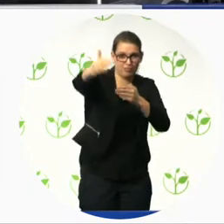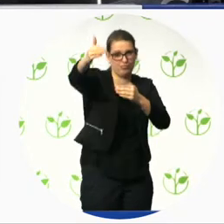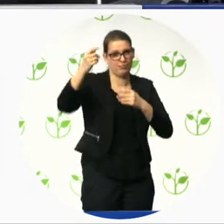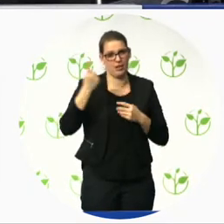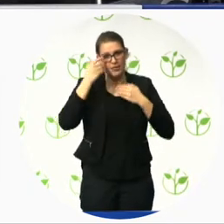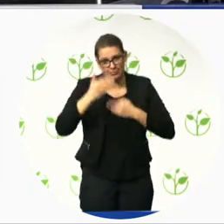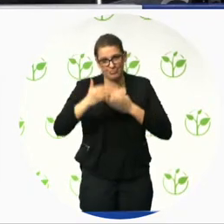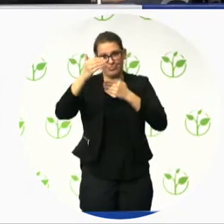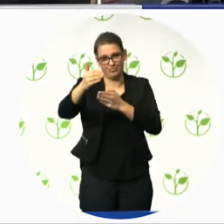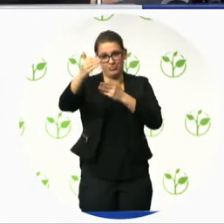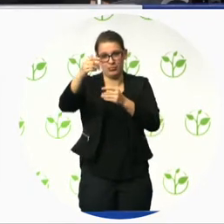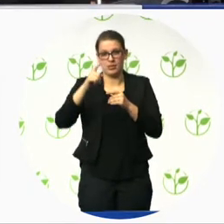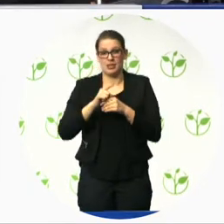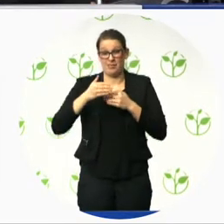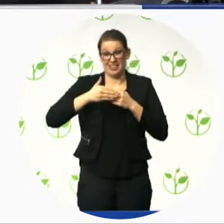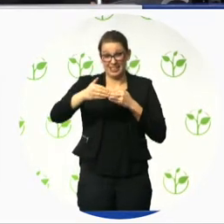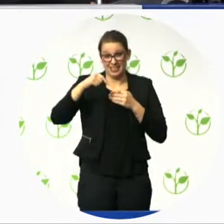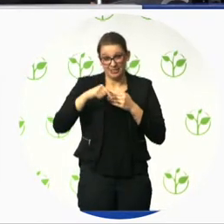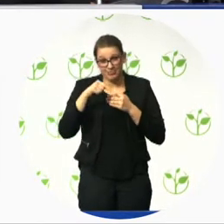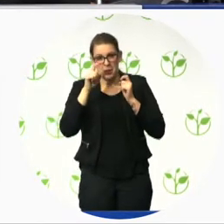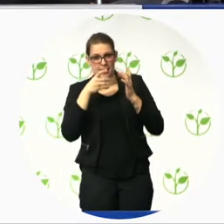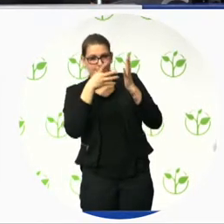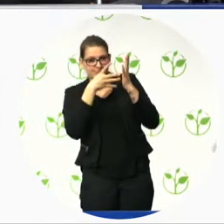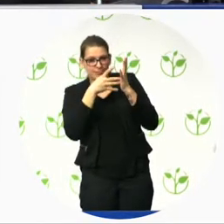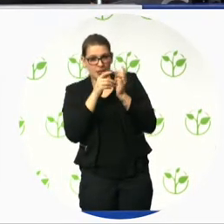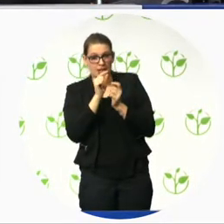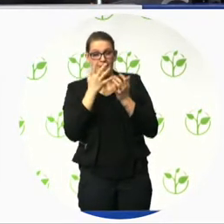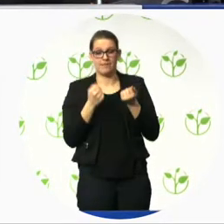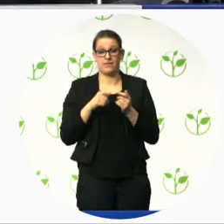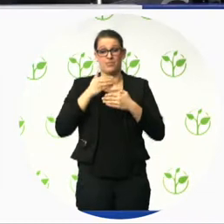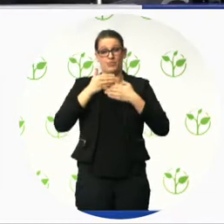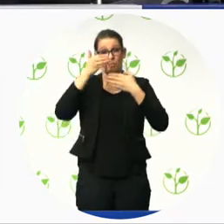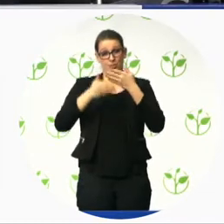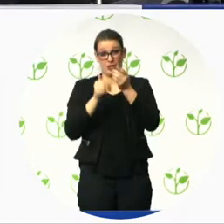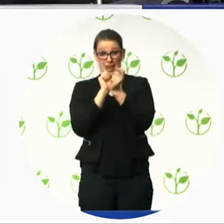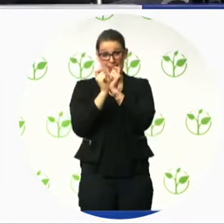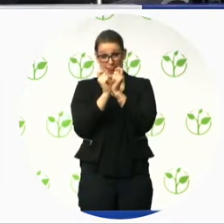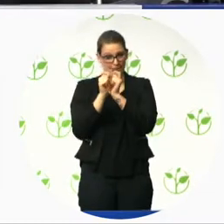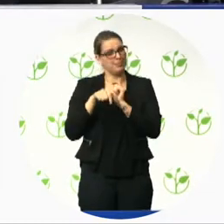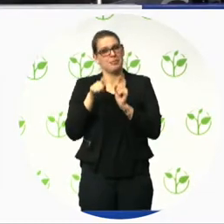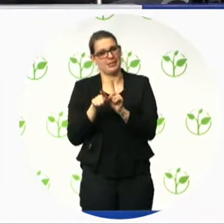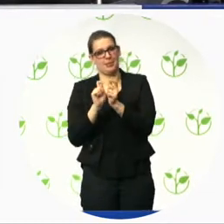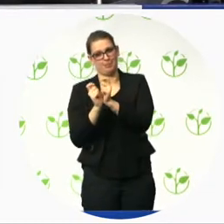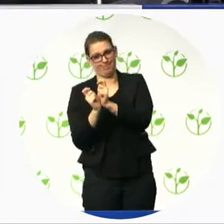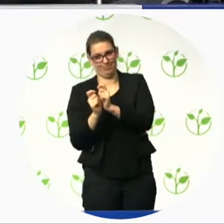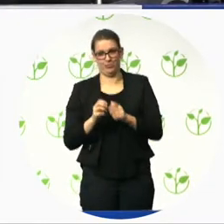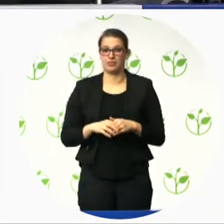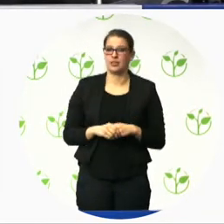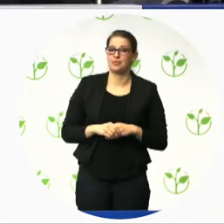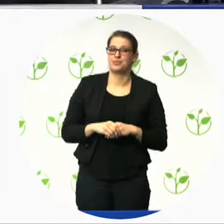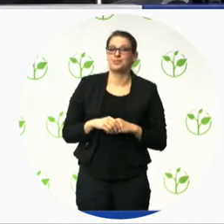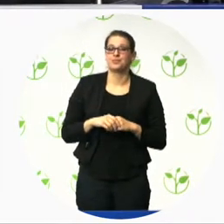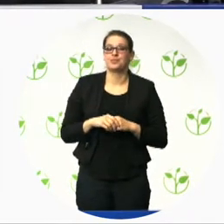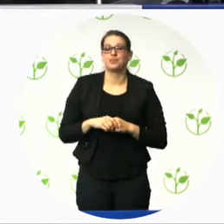of the evaluation was done by a group of specialists from different disciplines. So we